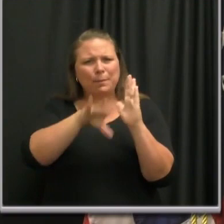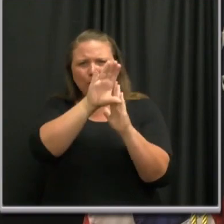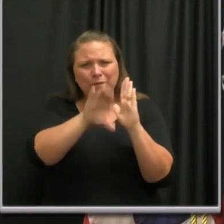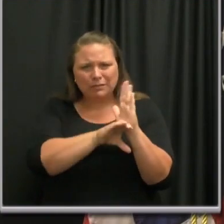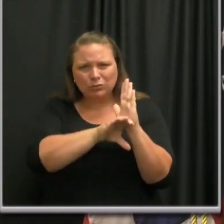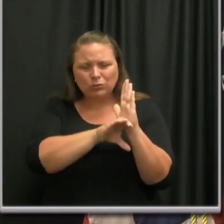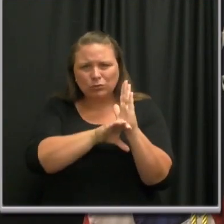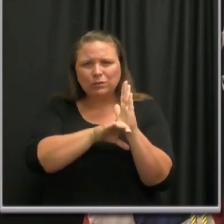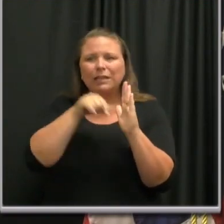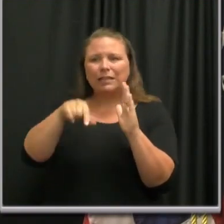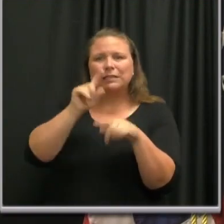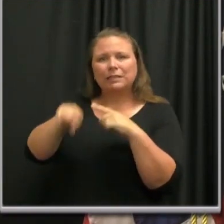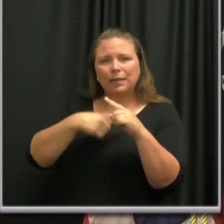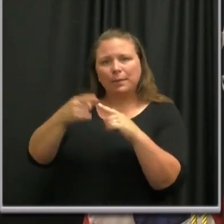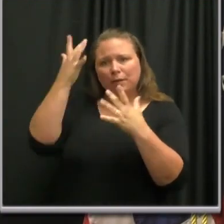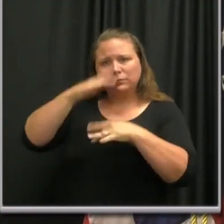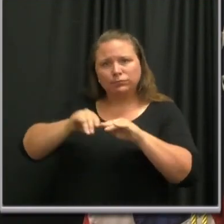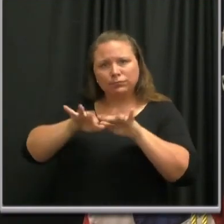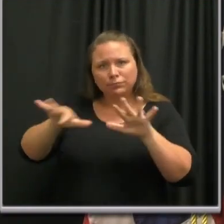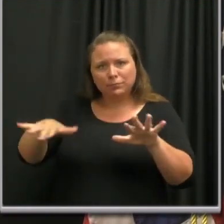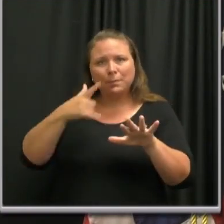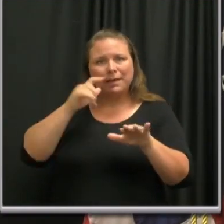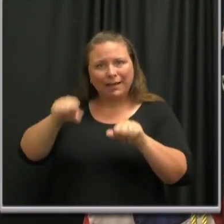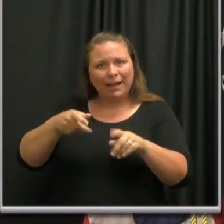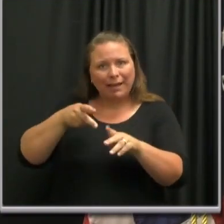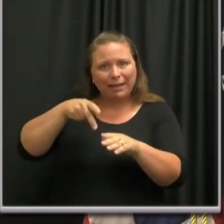with a potentially fatal virus circulating.